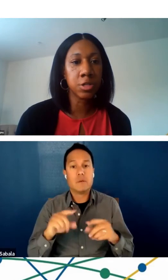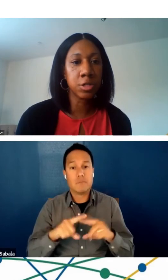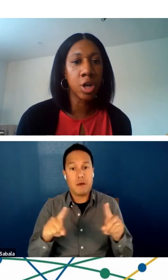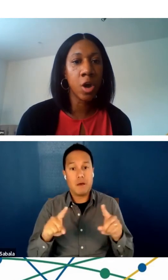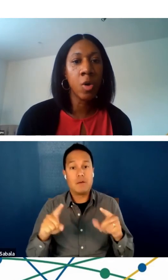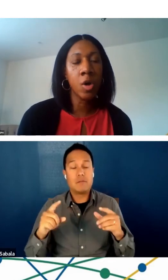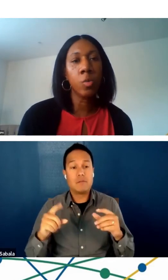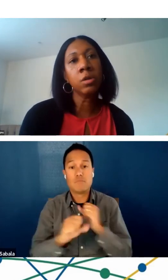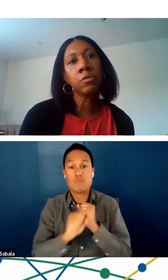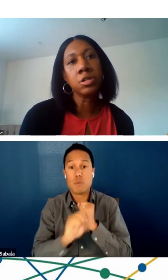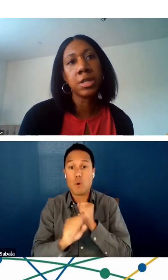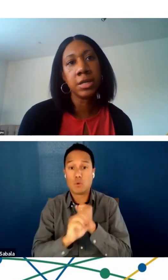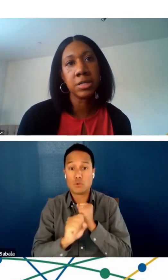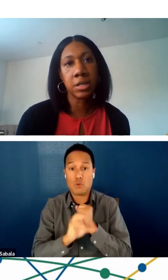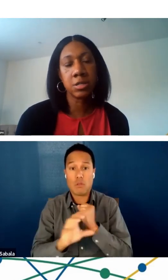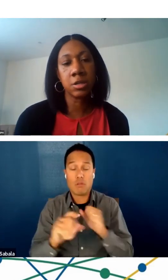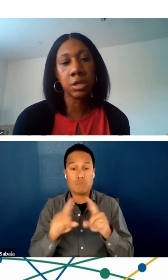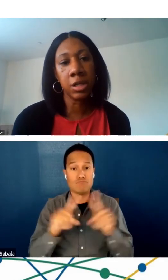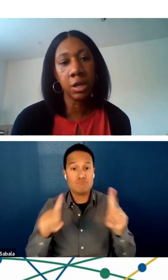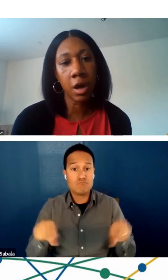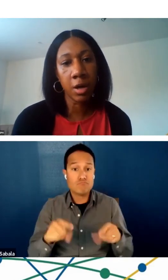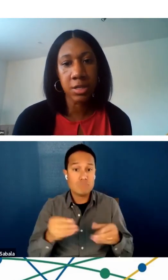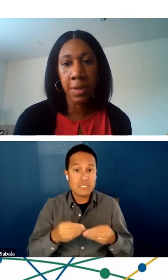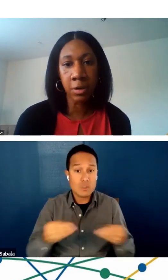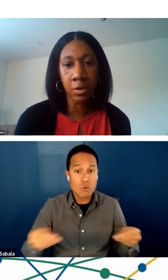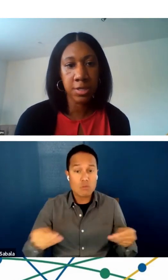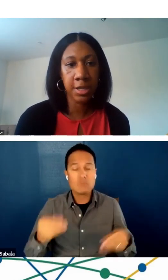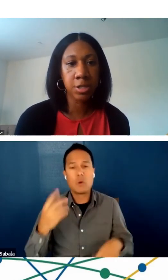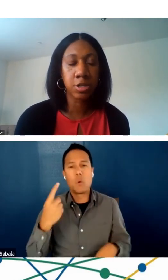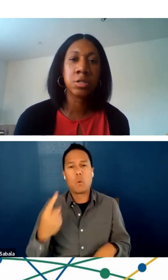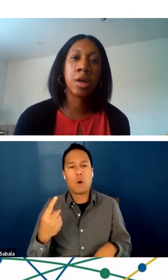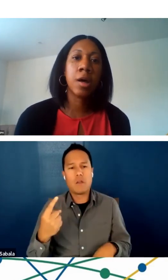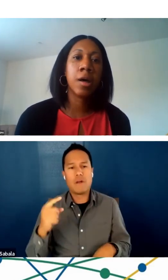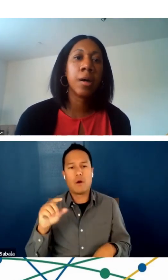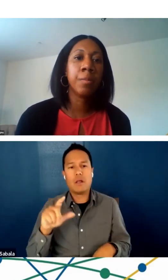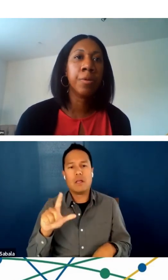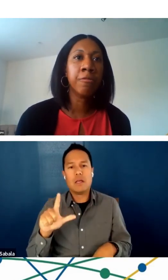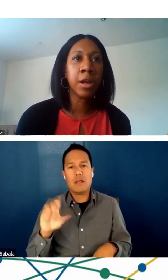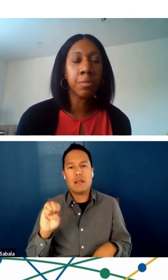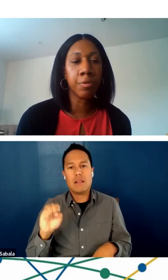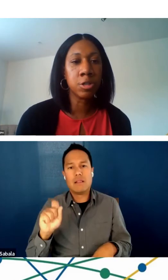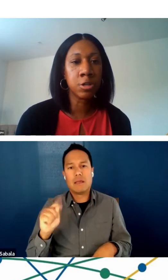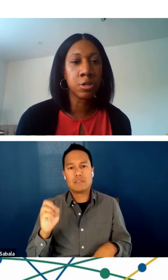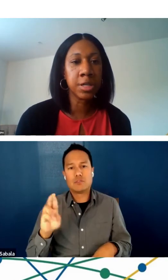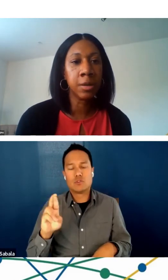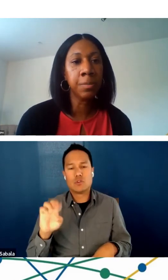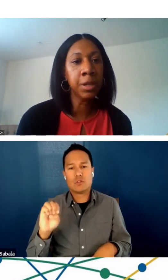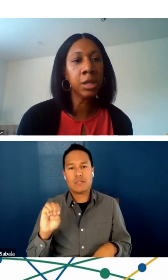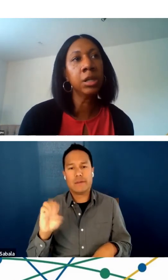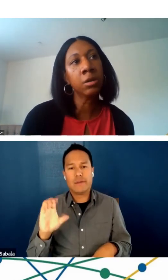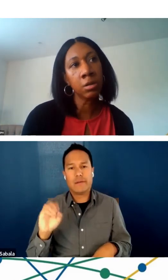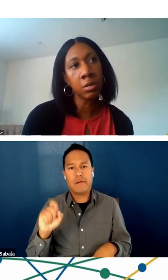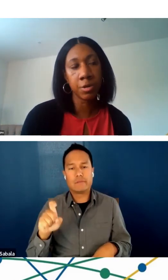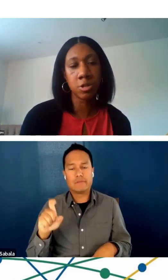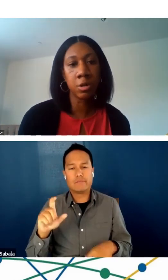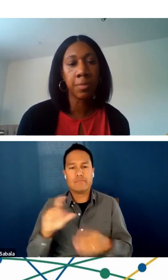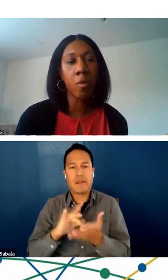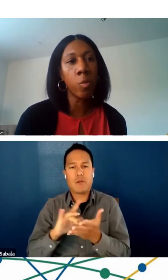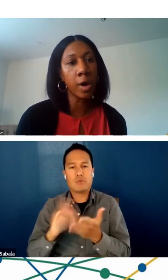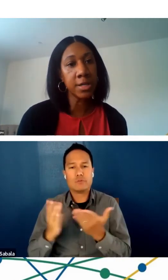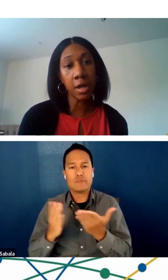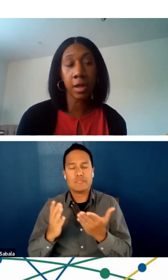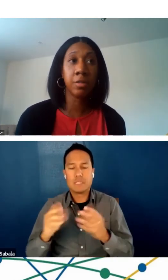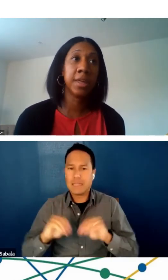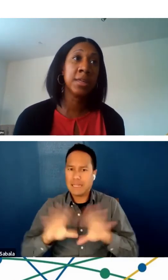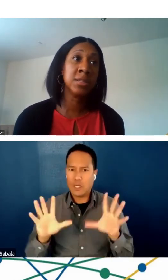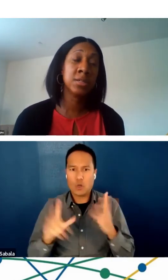materials. And so one of our sites, Lester E. Cox Medical Centers, provided brochures and being clear on their brochure